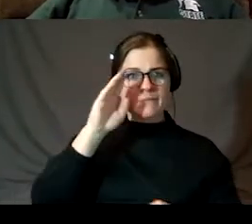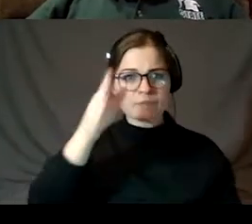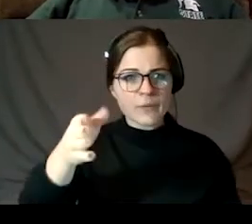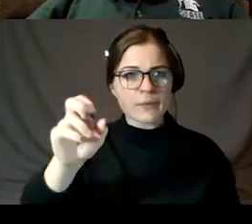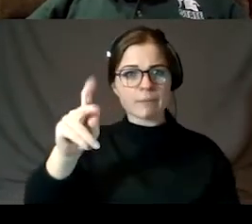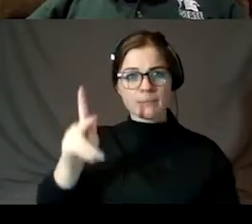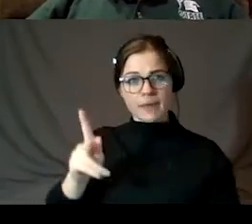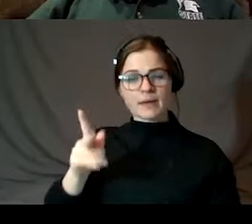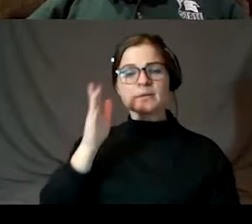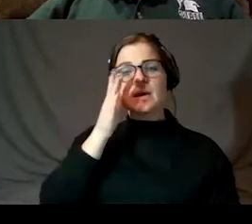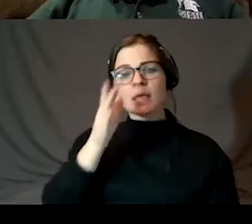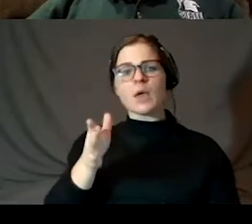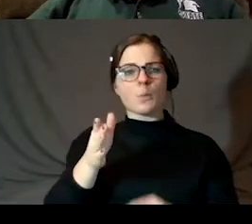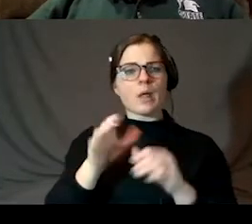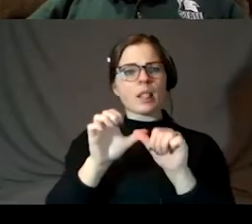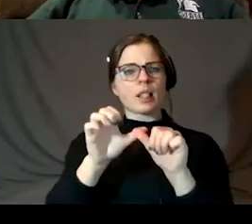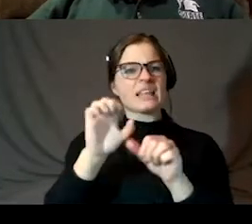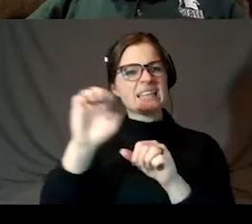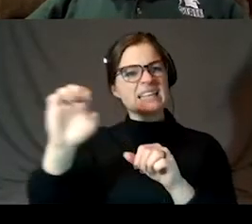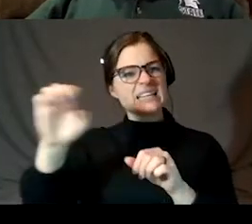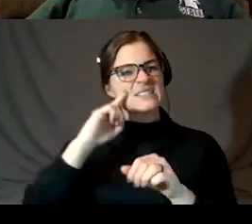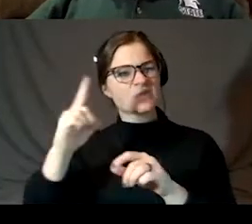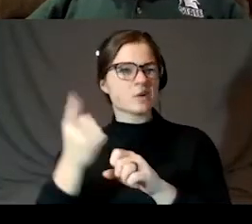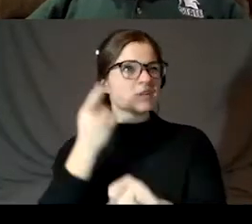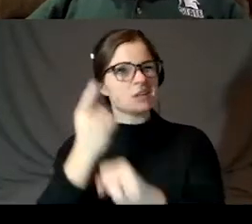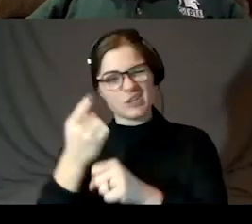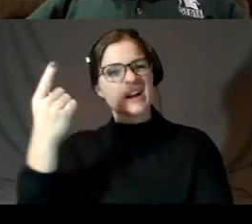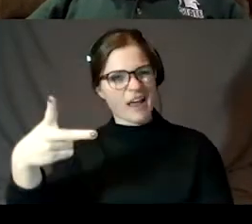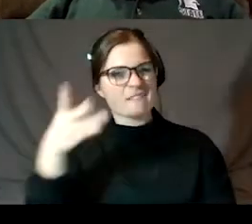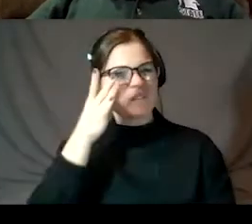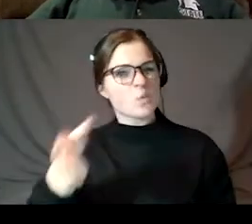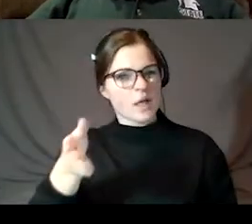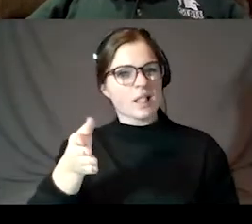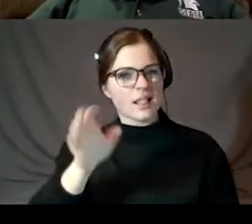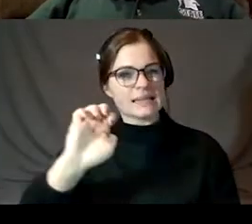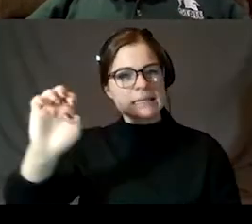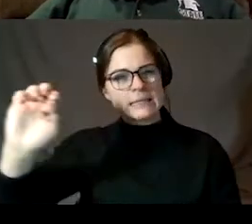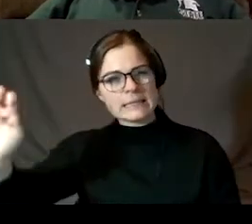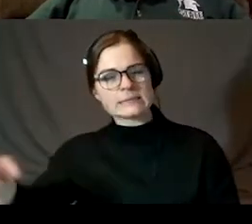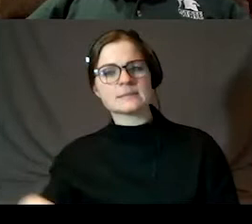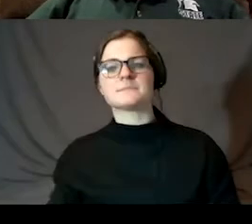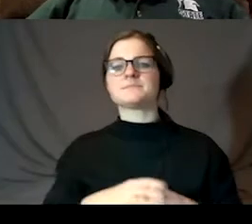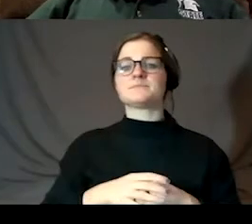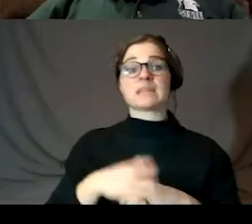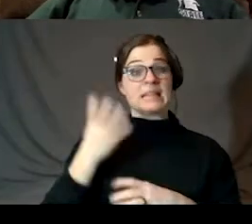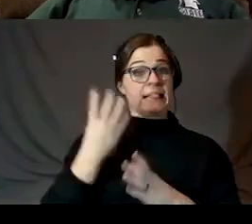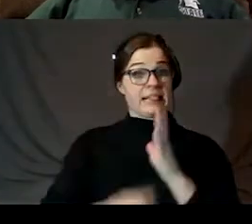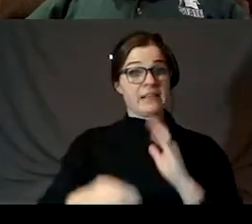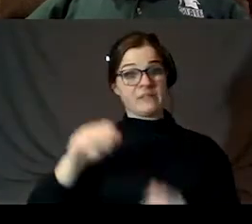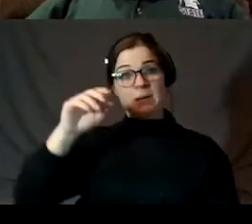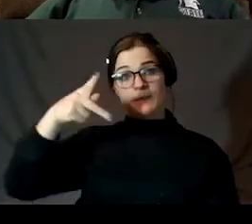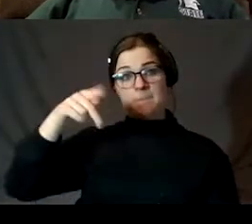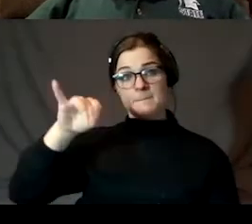forward in the sky, meaning eastward, for the next year and a half. It is entering, it is leaving Pisces and entering Aries.